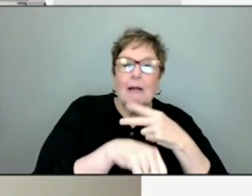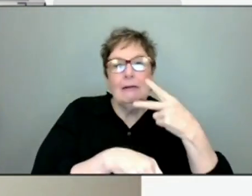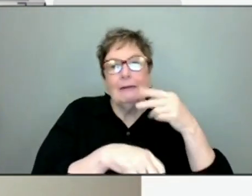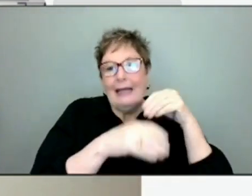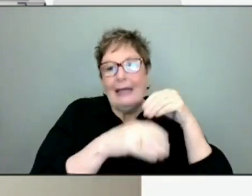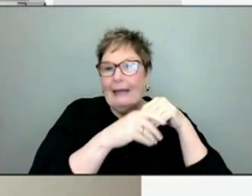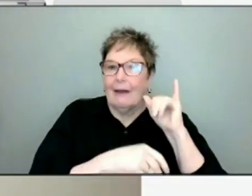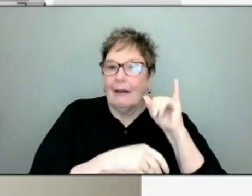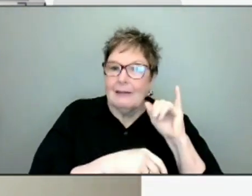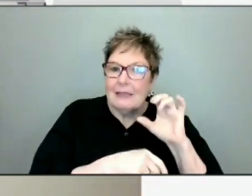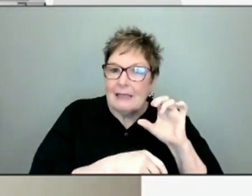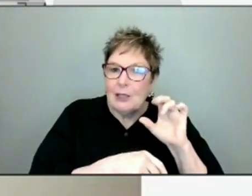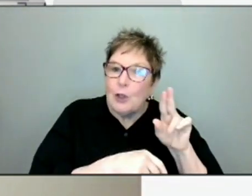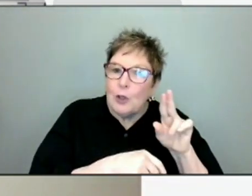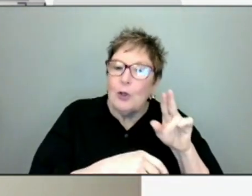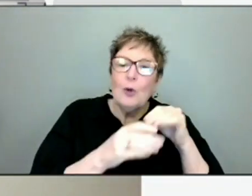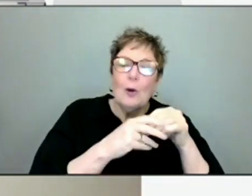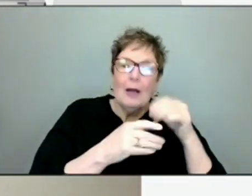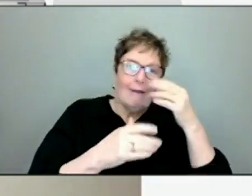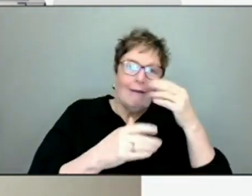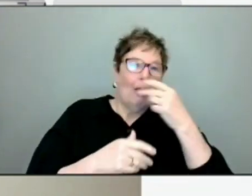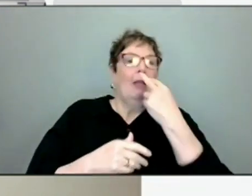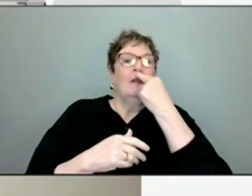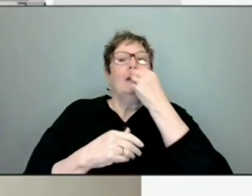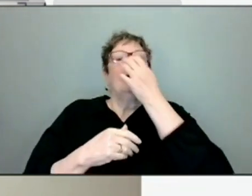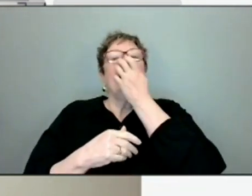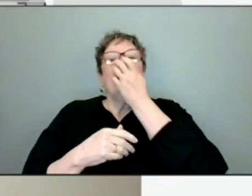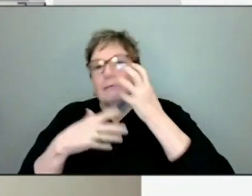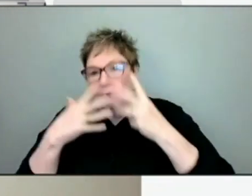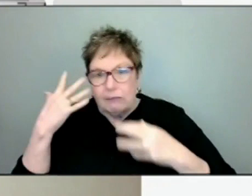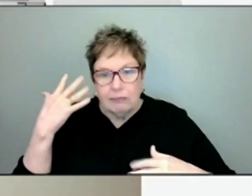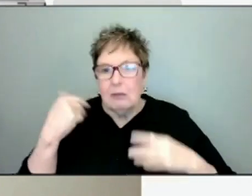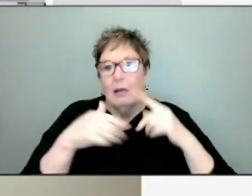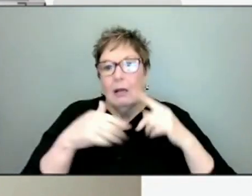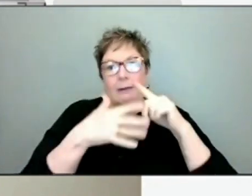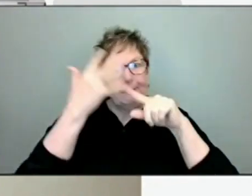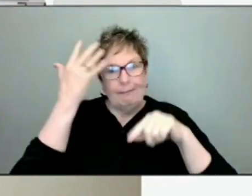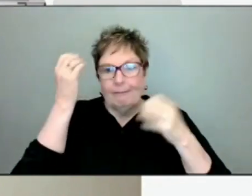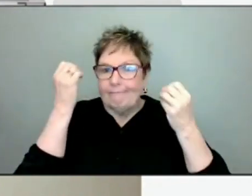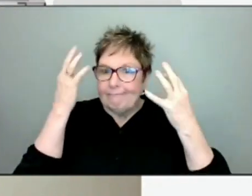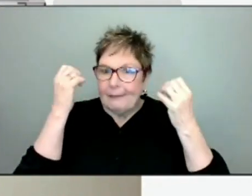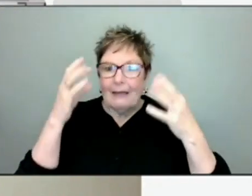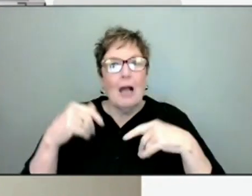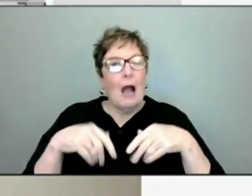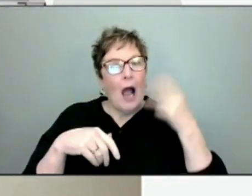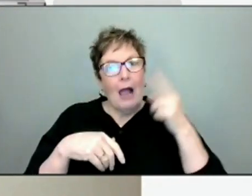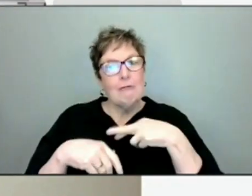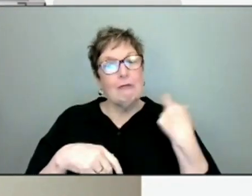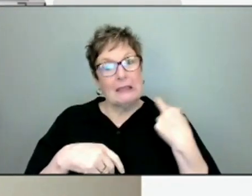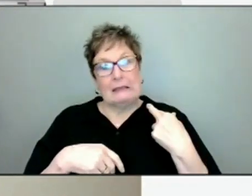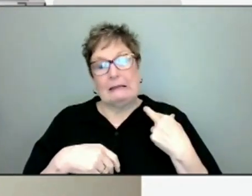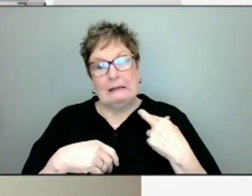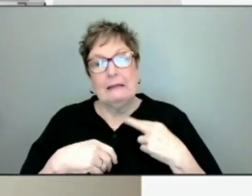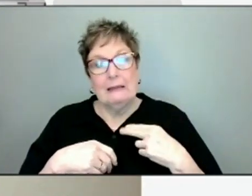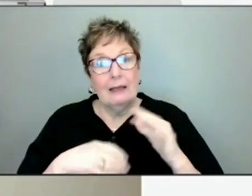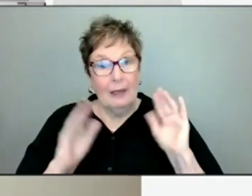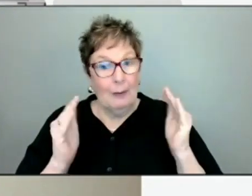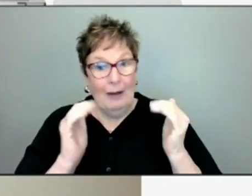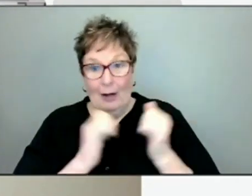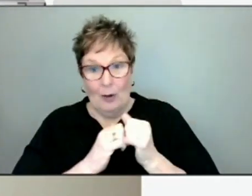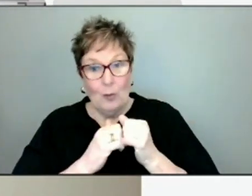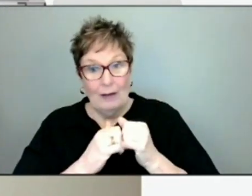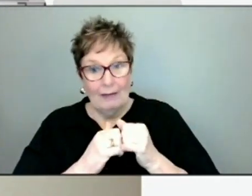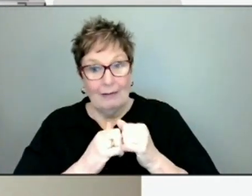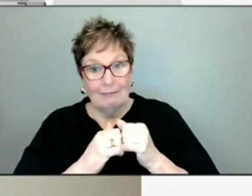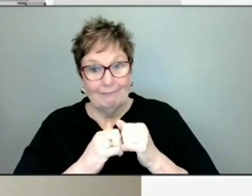while fighting the infection. And so certainly, the risk of severe illness from the infection is greater than any potential safety concerns with the